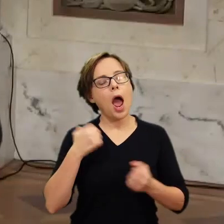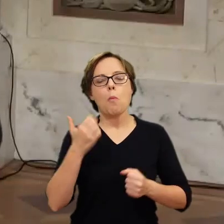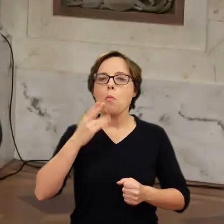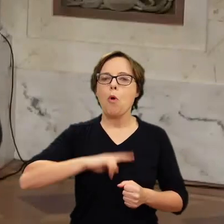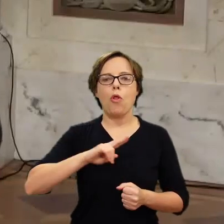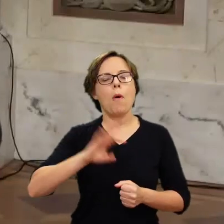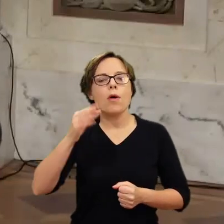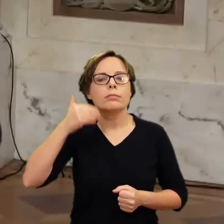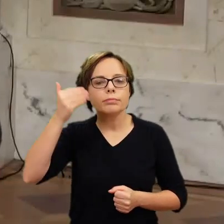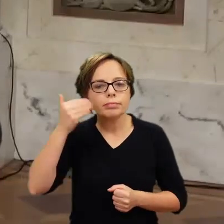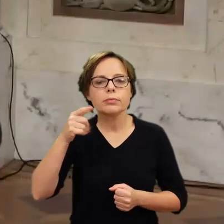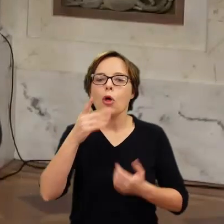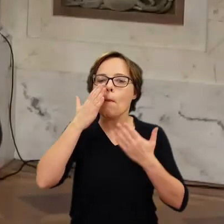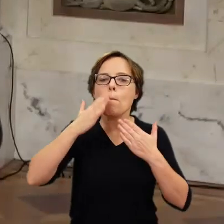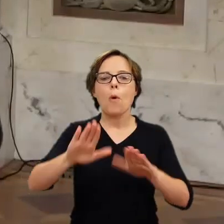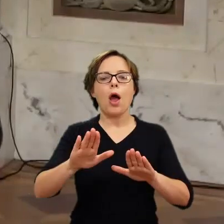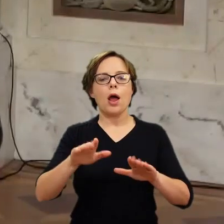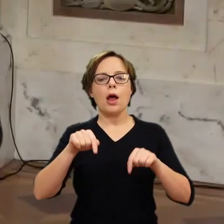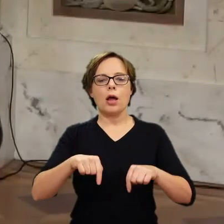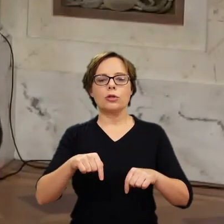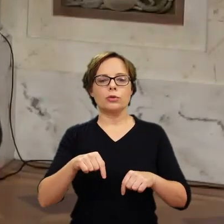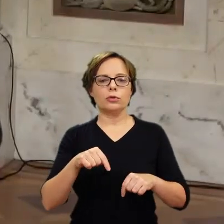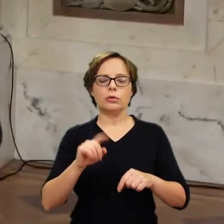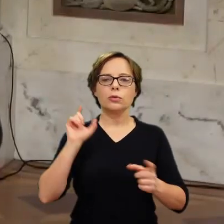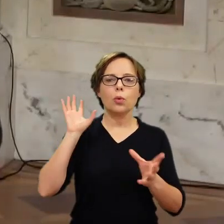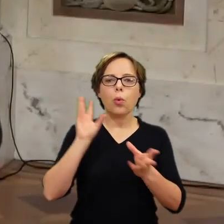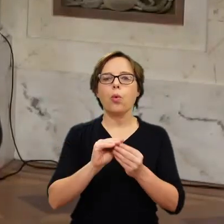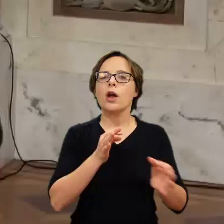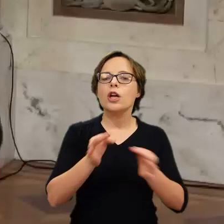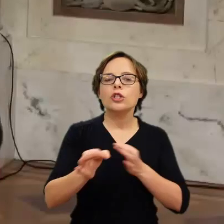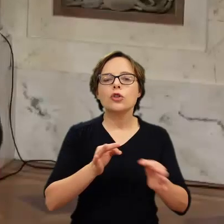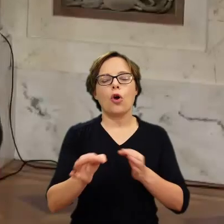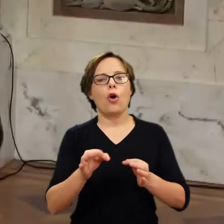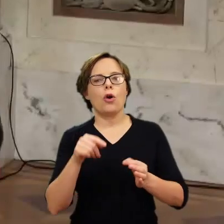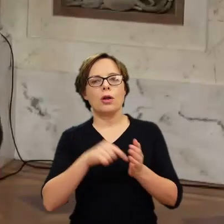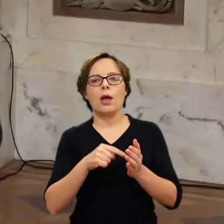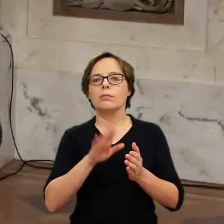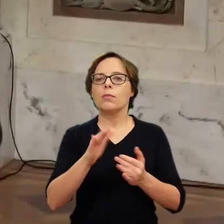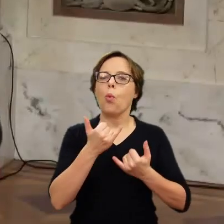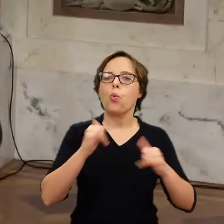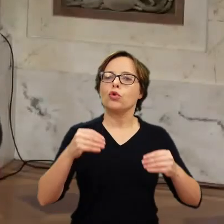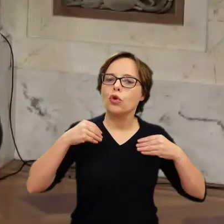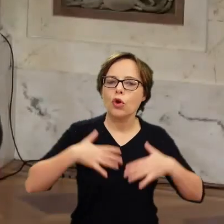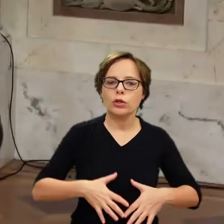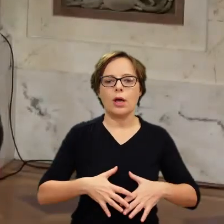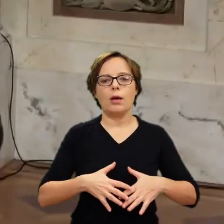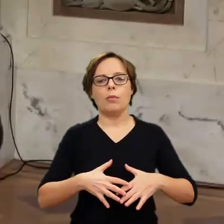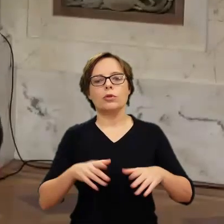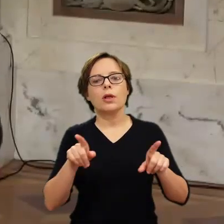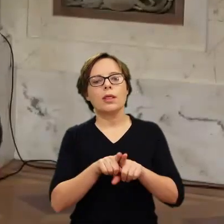multiplicity of identities that you pointed out throughout this, you know, object history and its